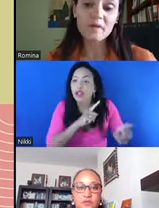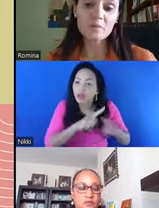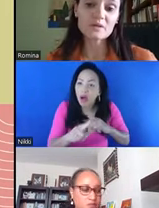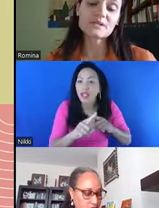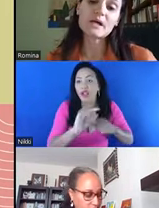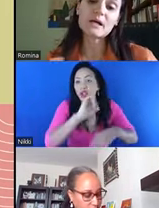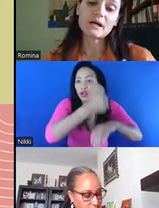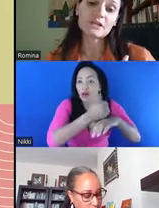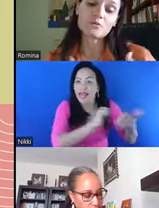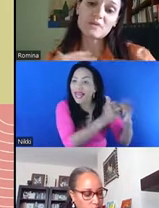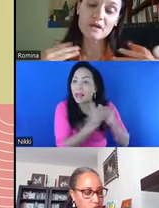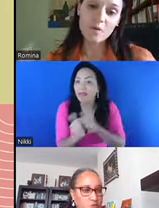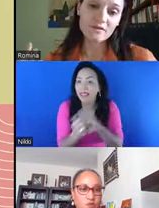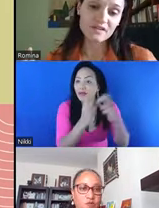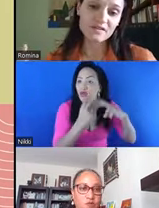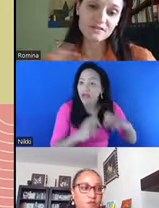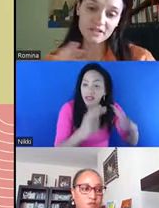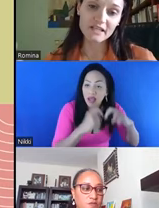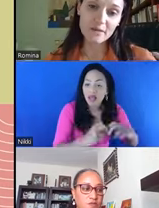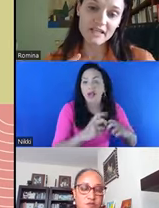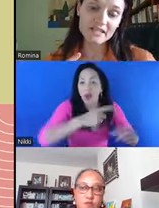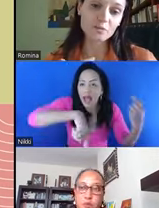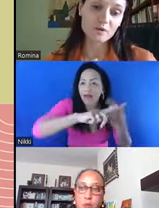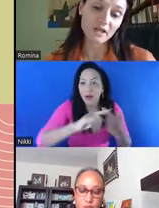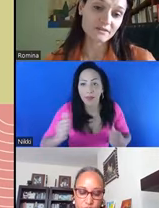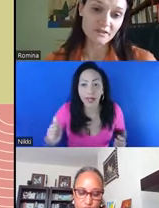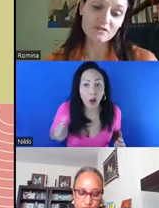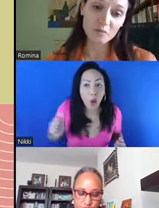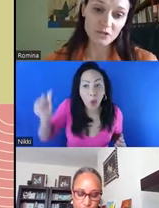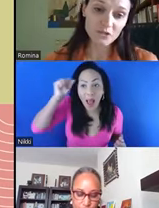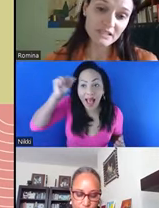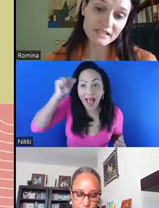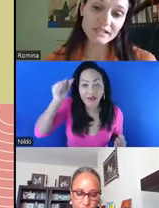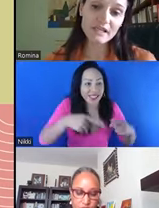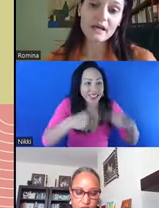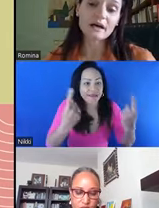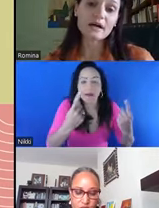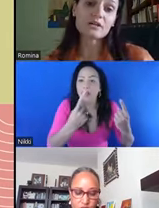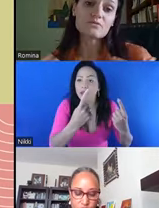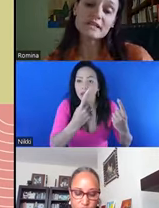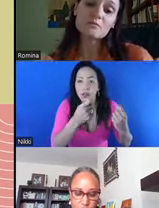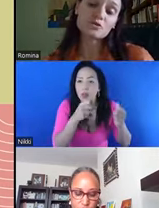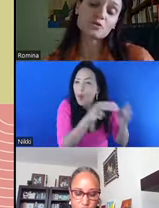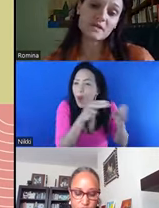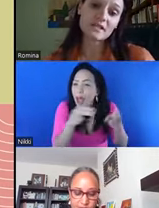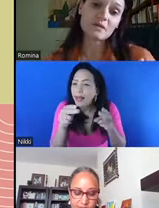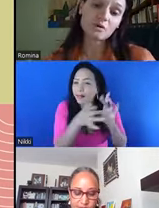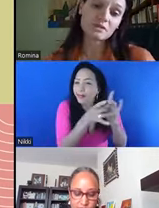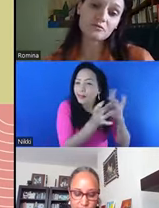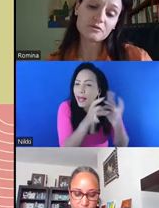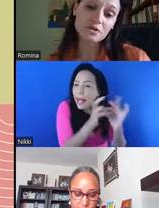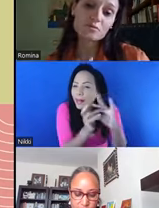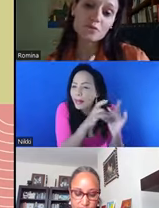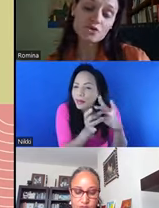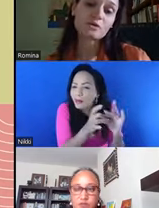for all members, you know, being aware of these different dynamics and difference of opportunities, and really move towards a